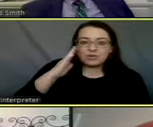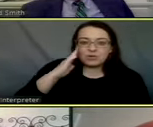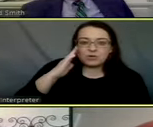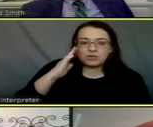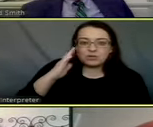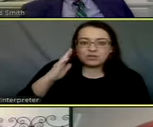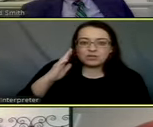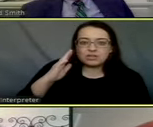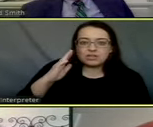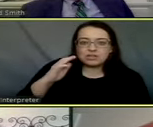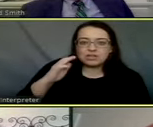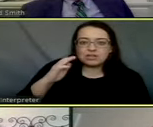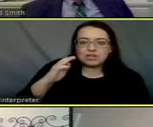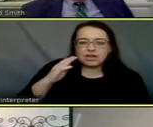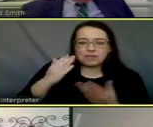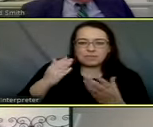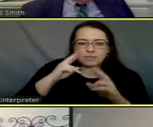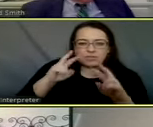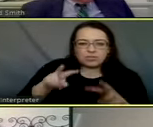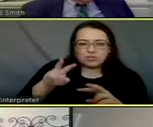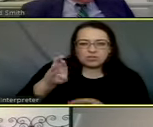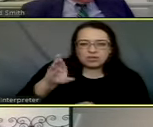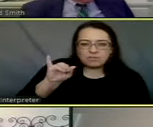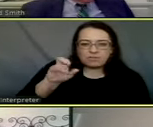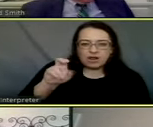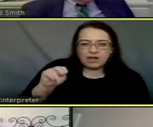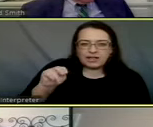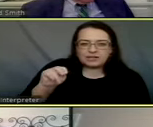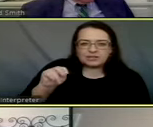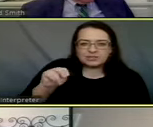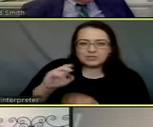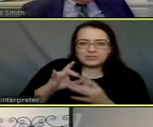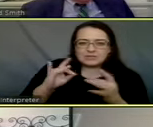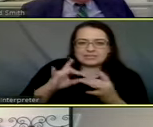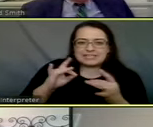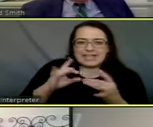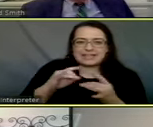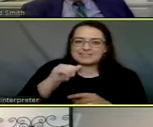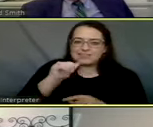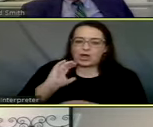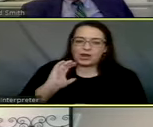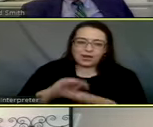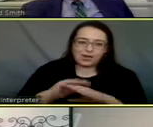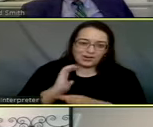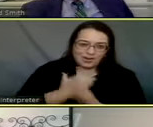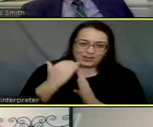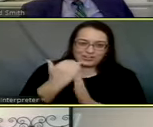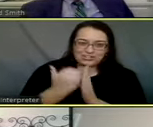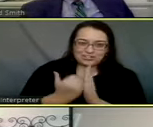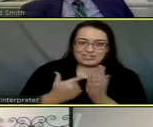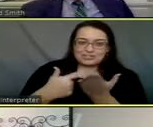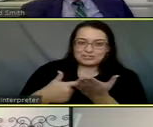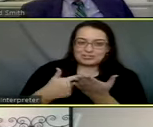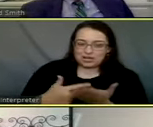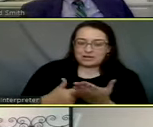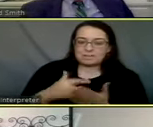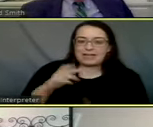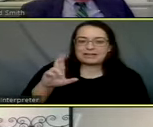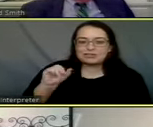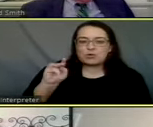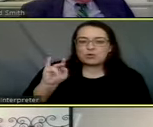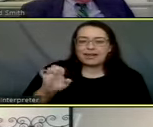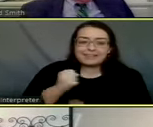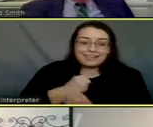but I'm probably looking at Brian, who's saying this is not really on our agenda to talk about. So, Ronnie, I